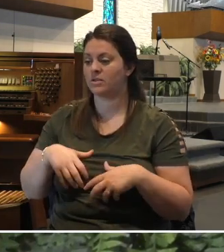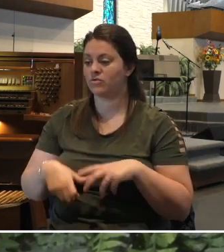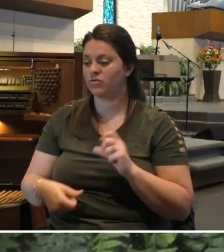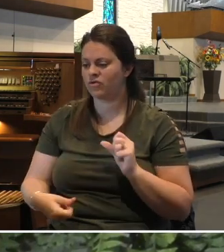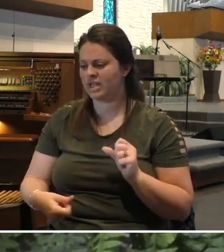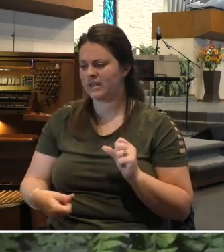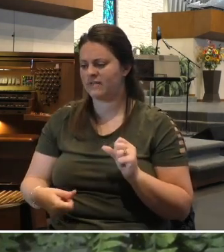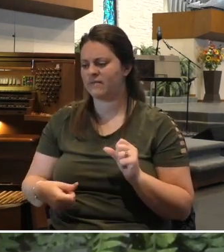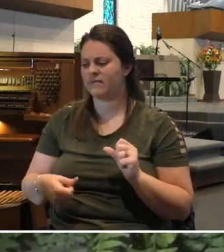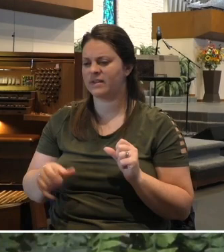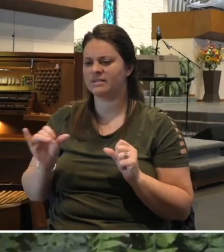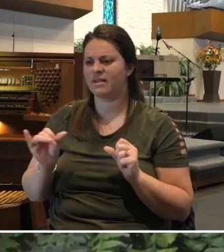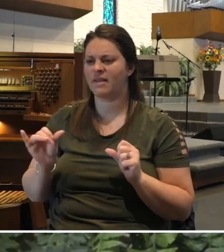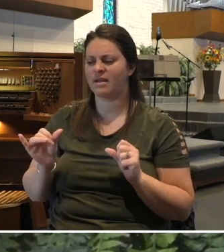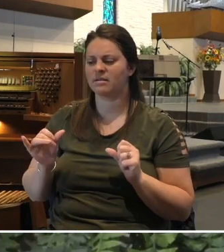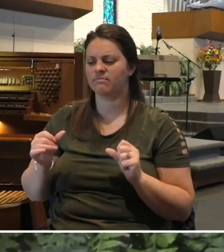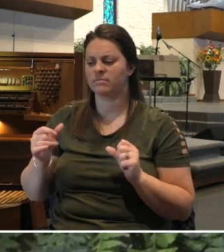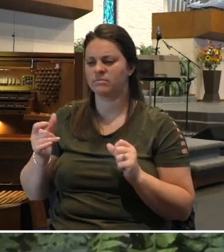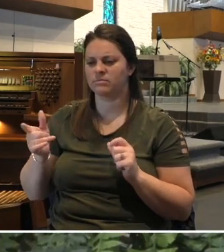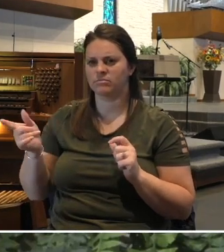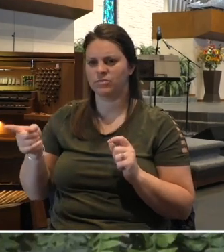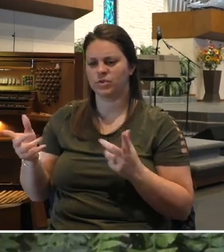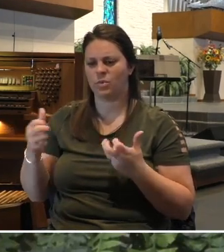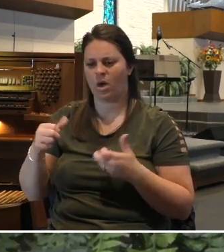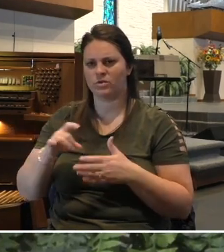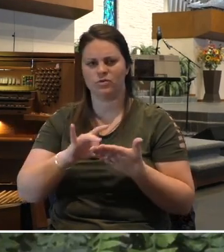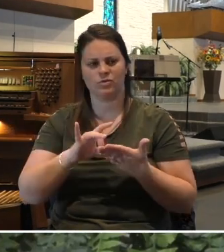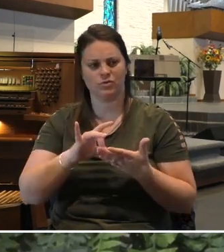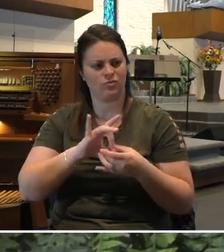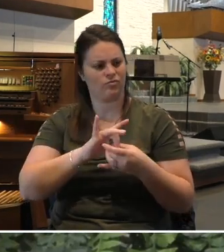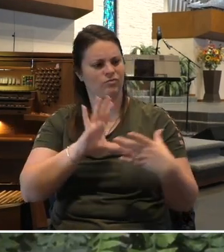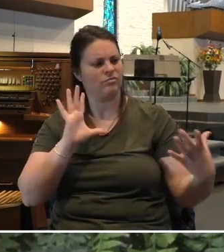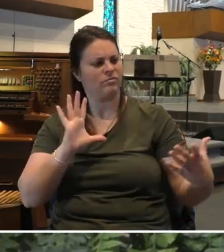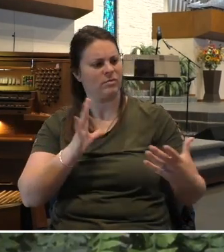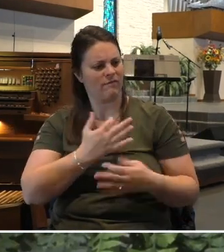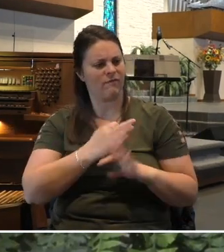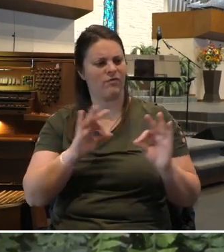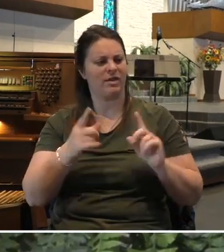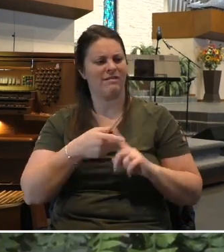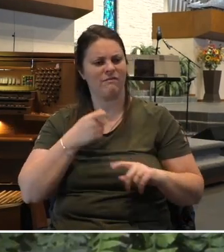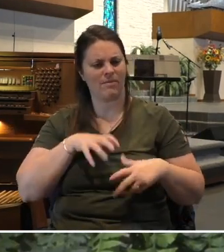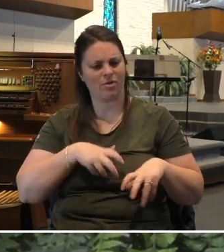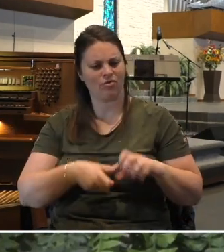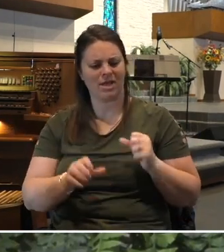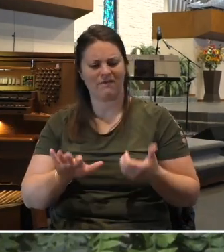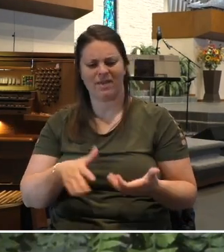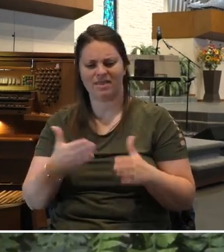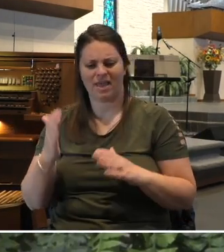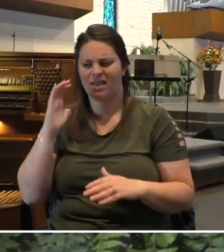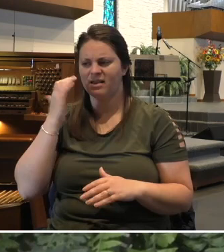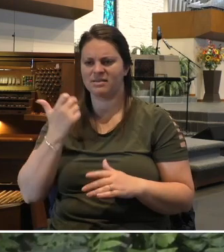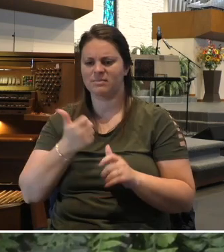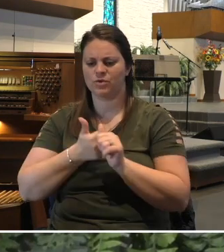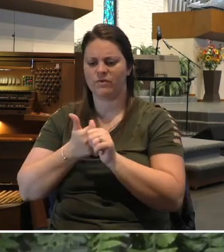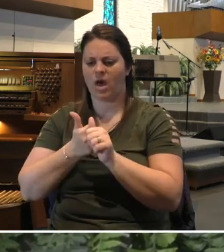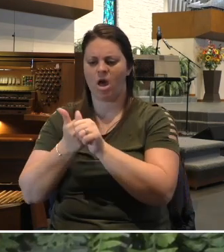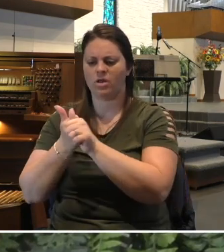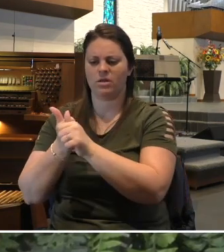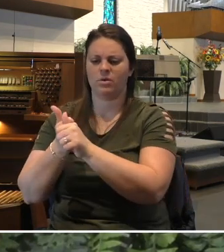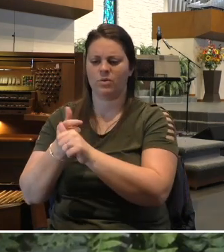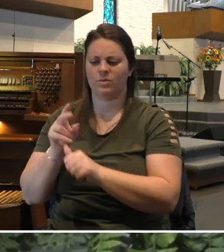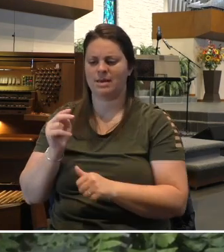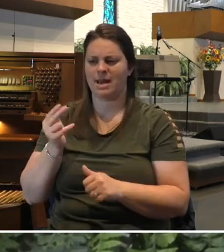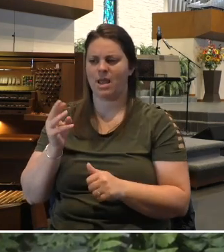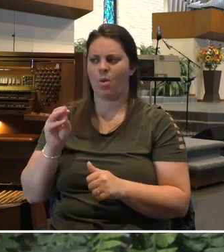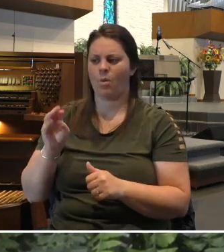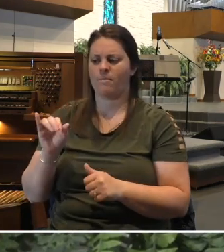has a disease. She wants to set them free from this grief and this death that seems to follow her every step of the way.